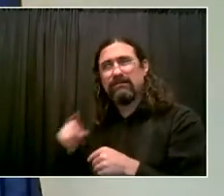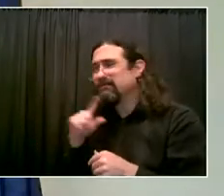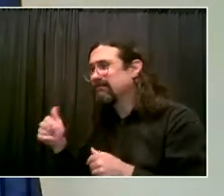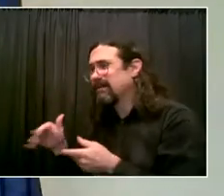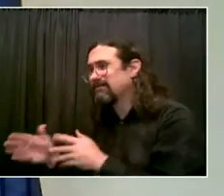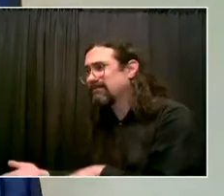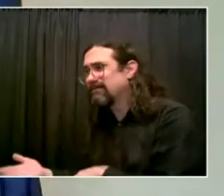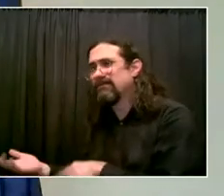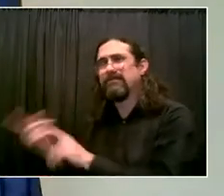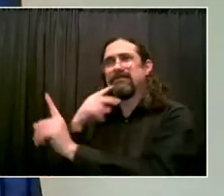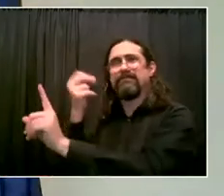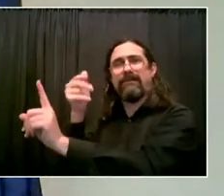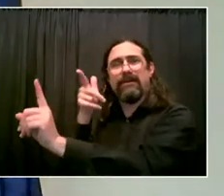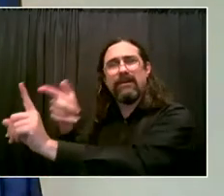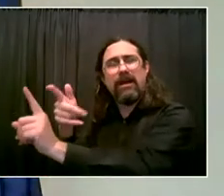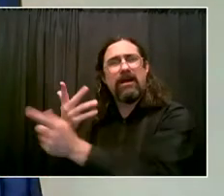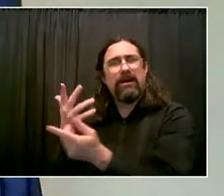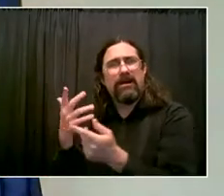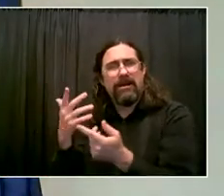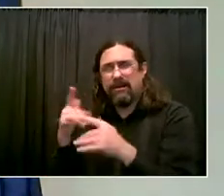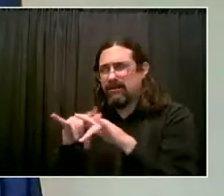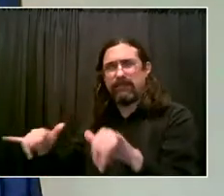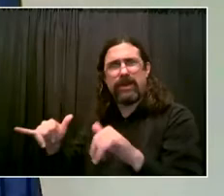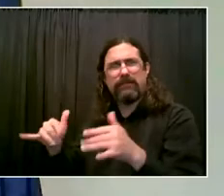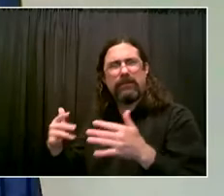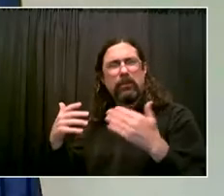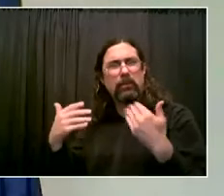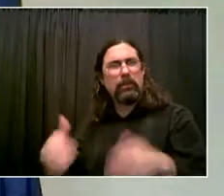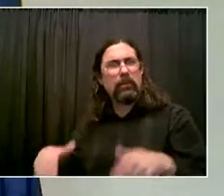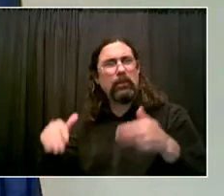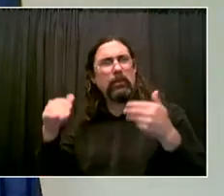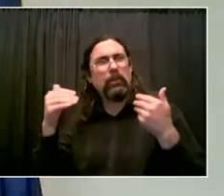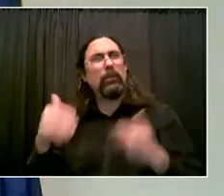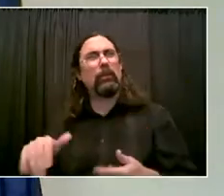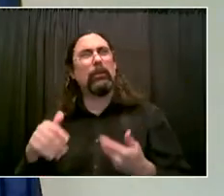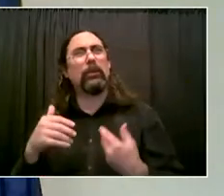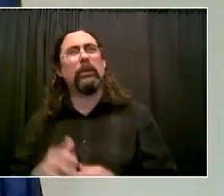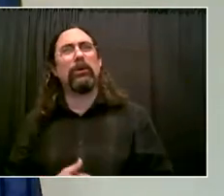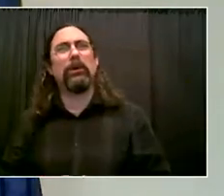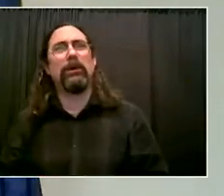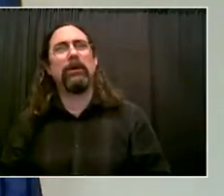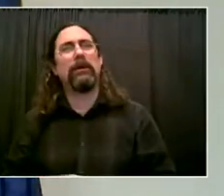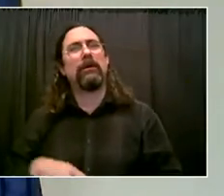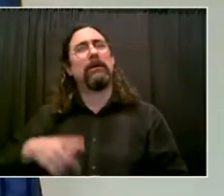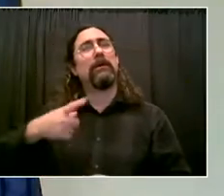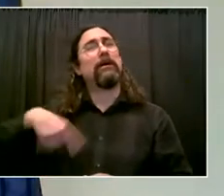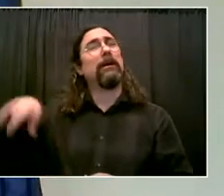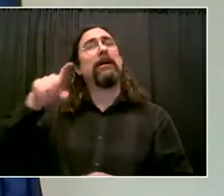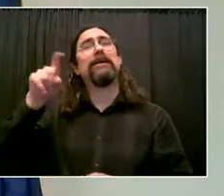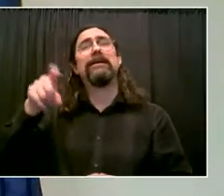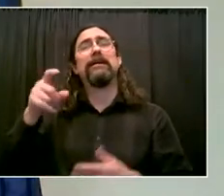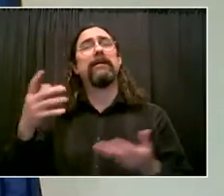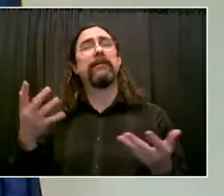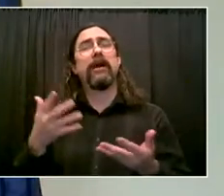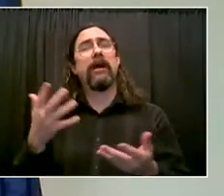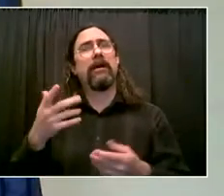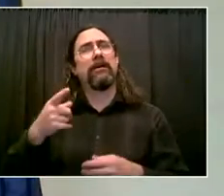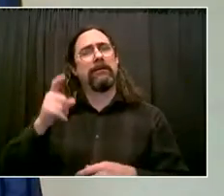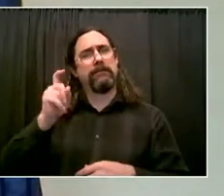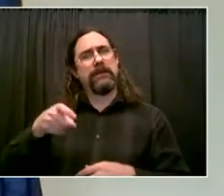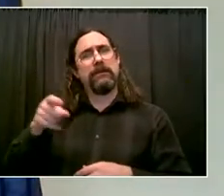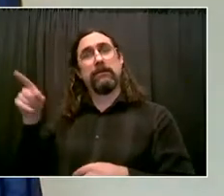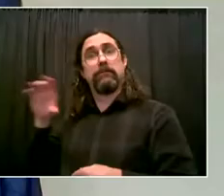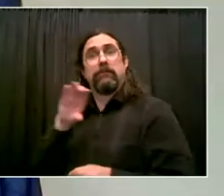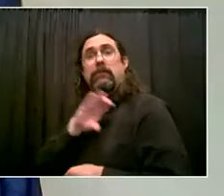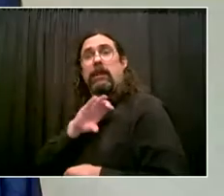In addition, I want to give credit to my colleagues in government, the assembly members who all spoke about that parole